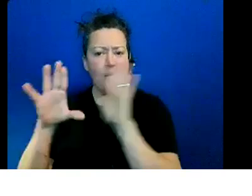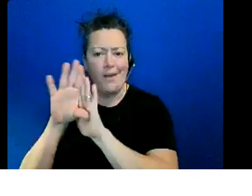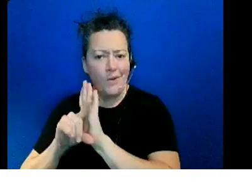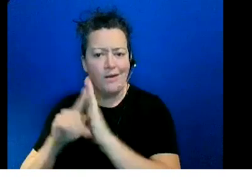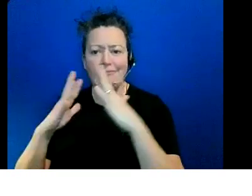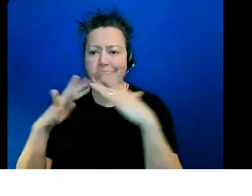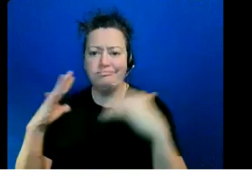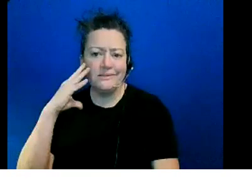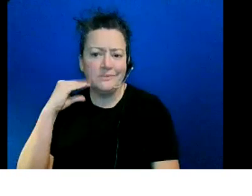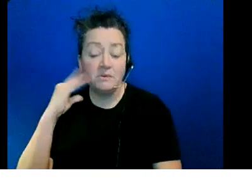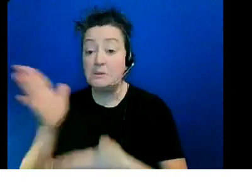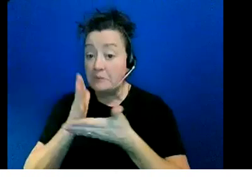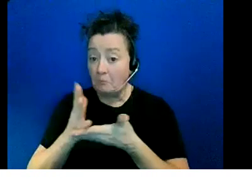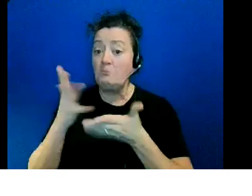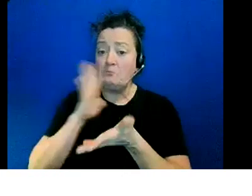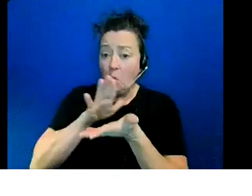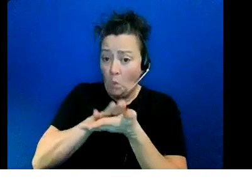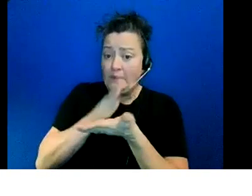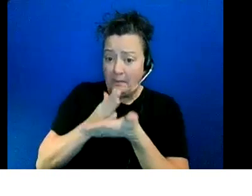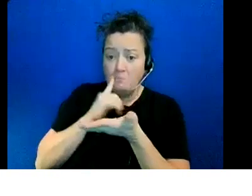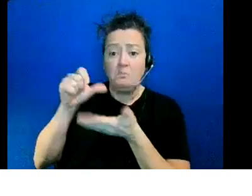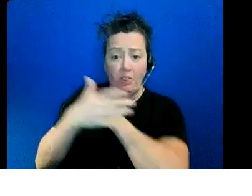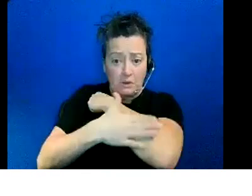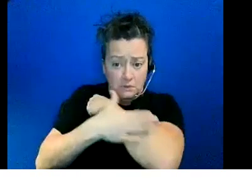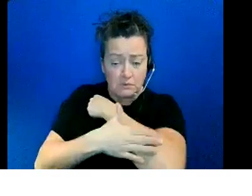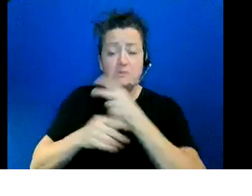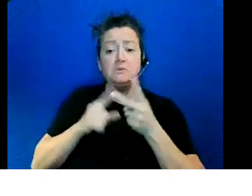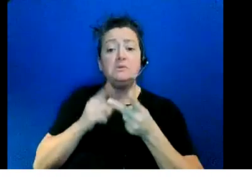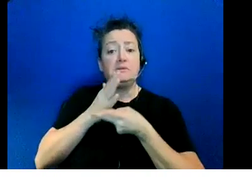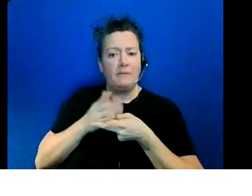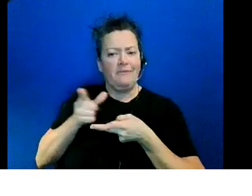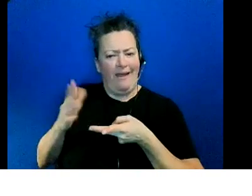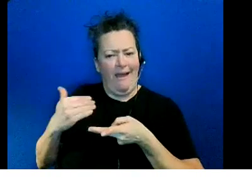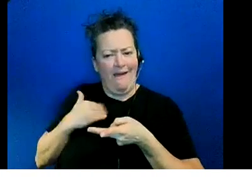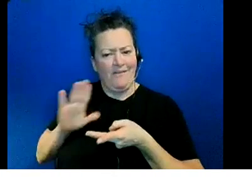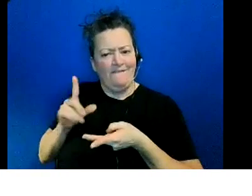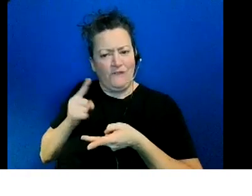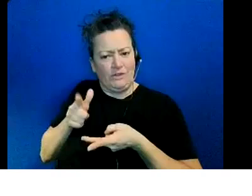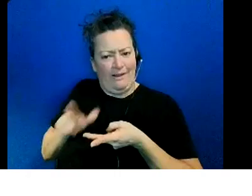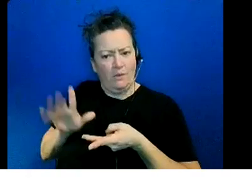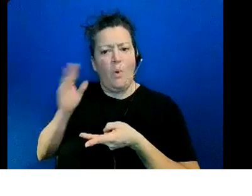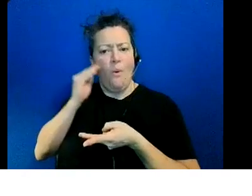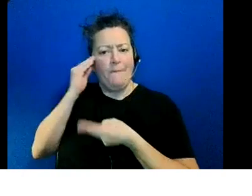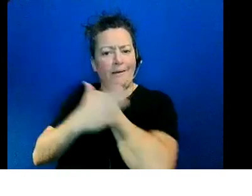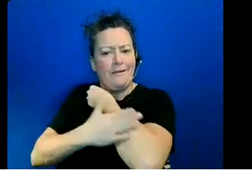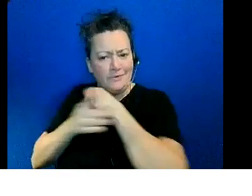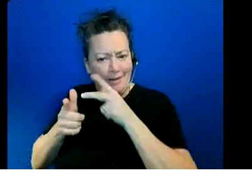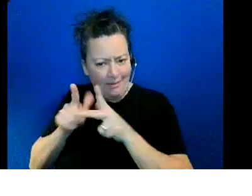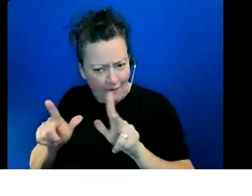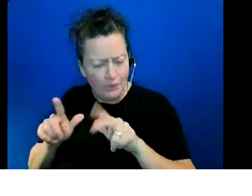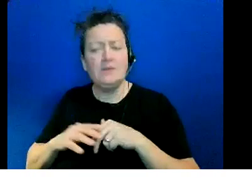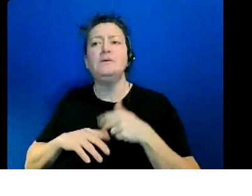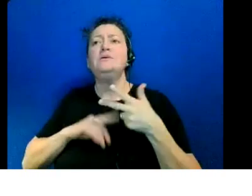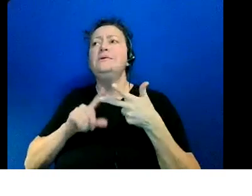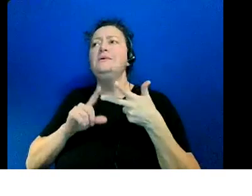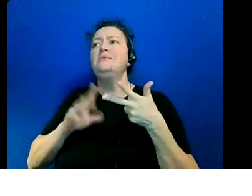a formal education some of them already know how to read in their own in their home countries language some of them come